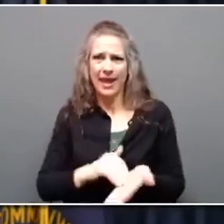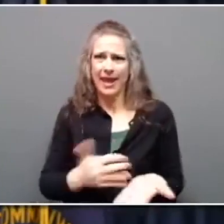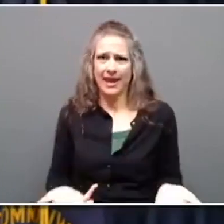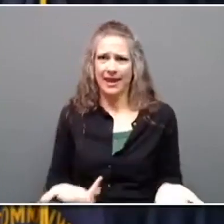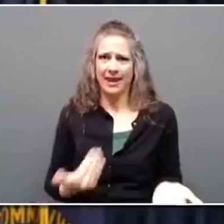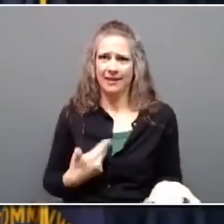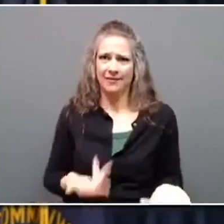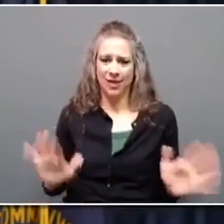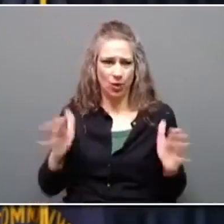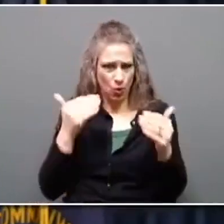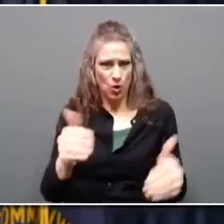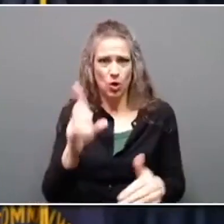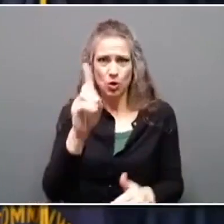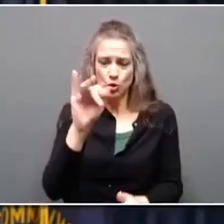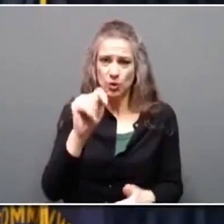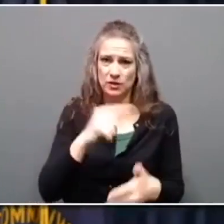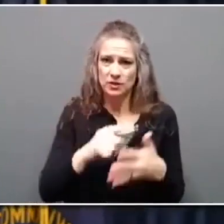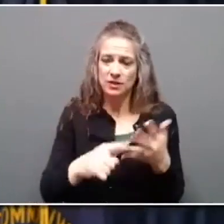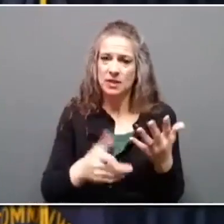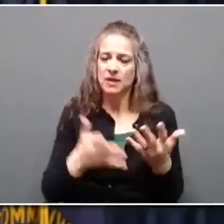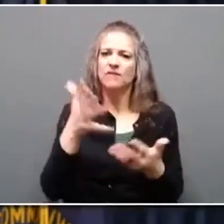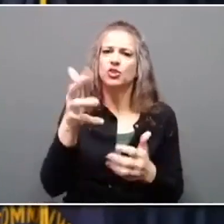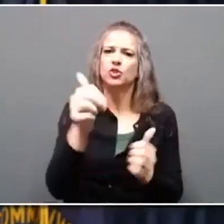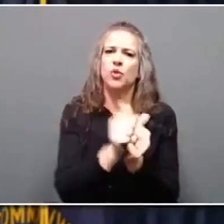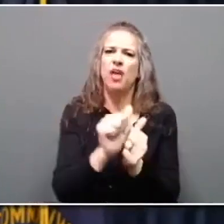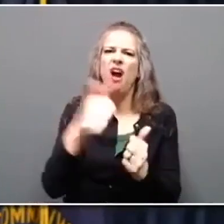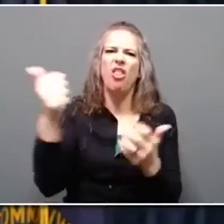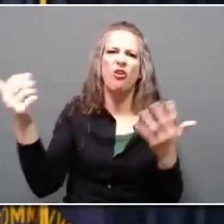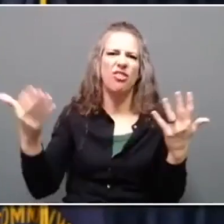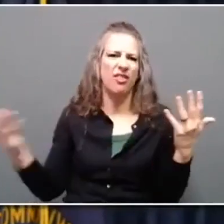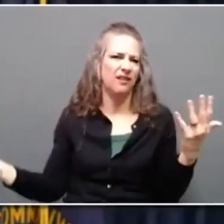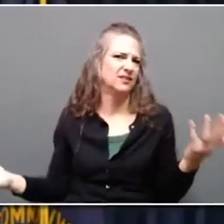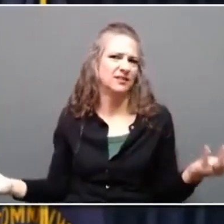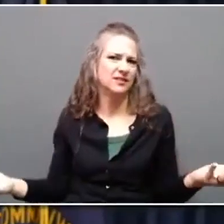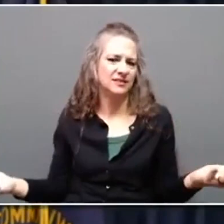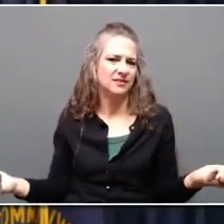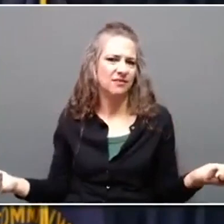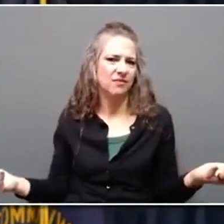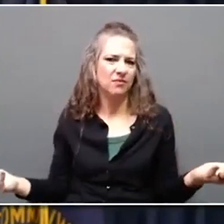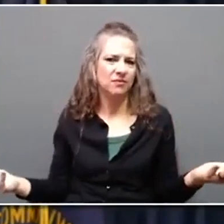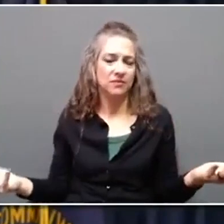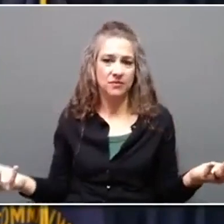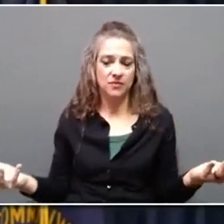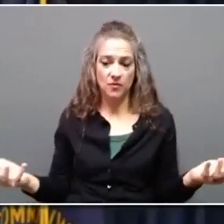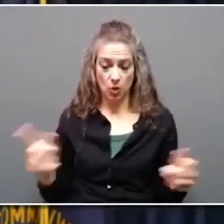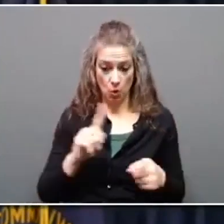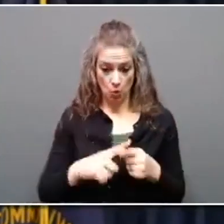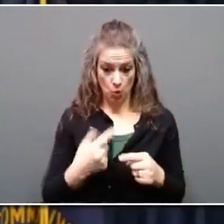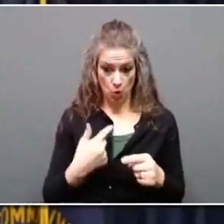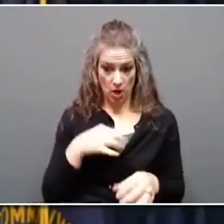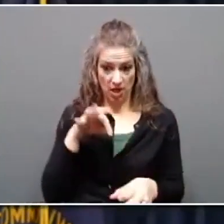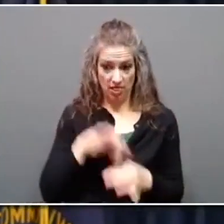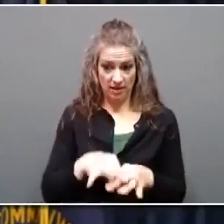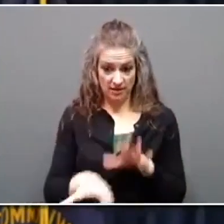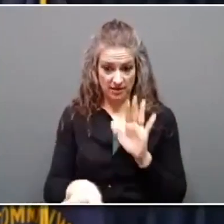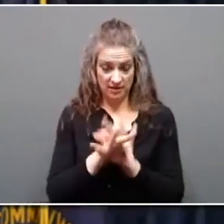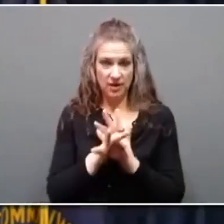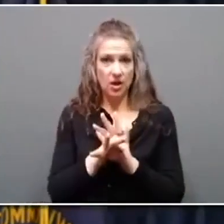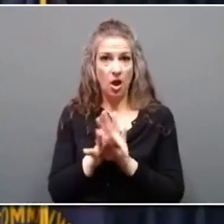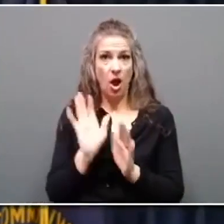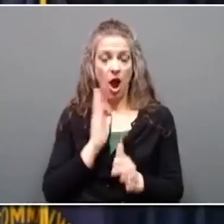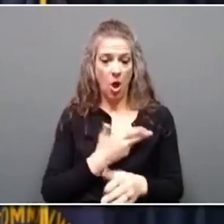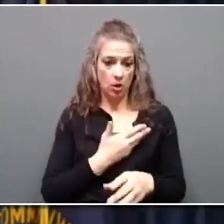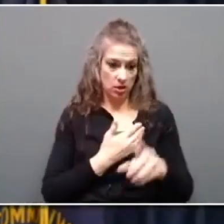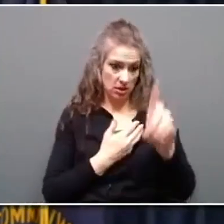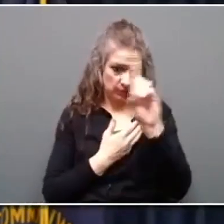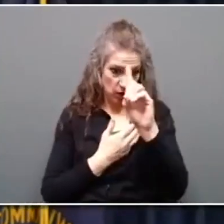those things done and stop with this other stuff. You know, when we're elected, we're supposed to take off the partisan hat and do